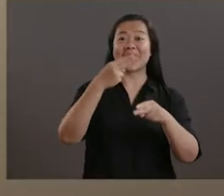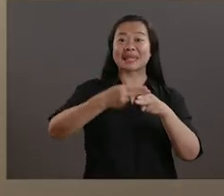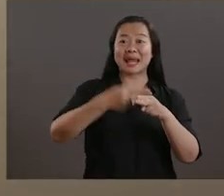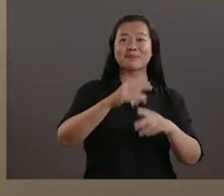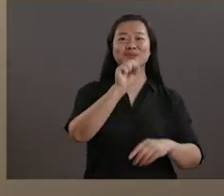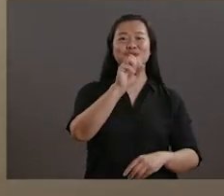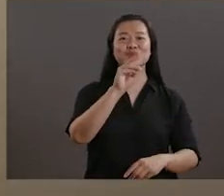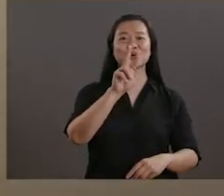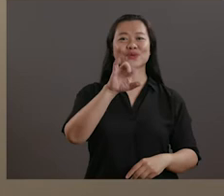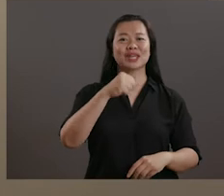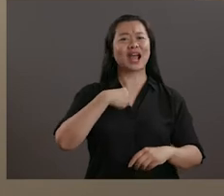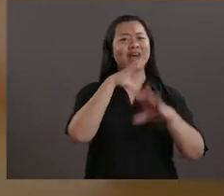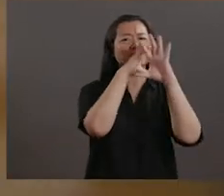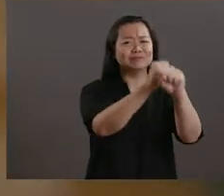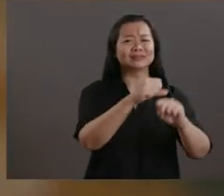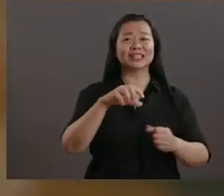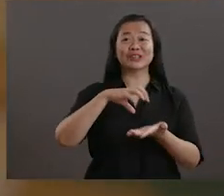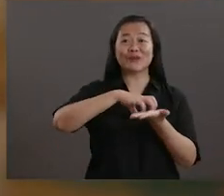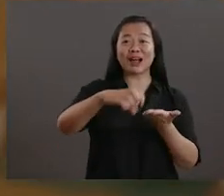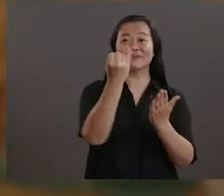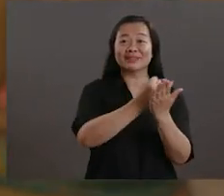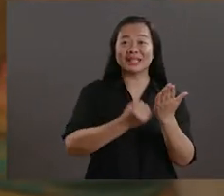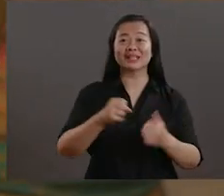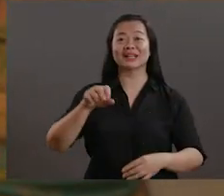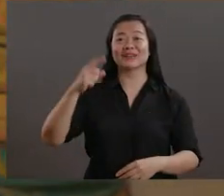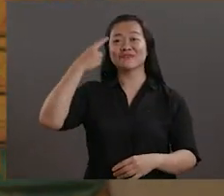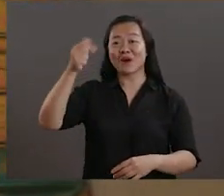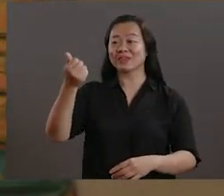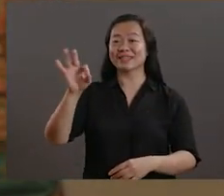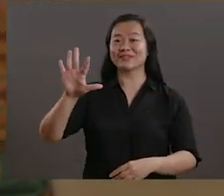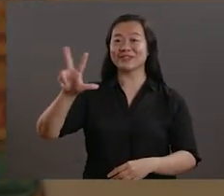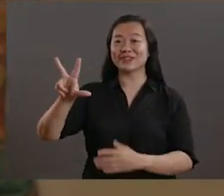a preparatory sketch for the 1953 oil painting of the same name.